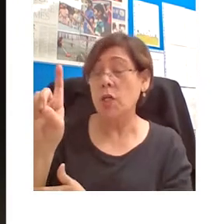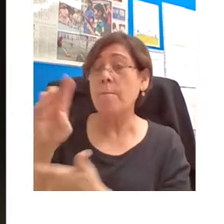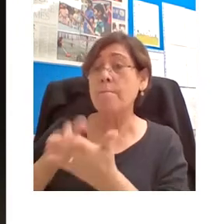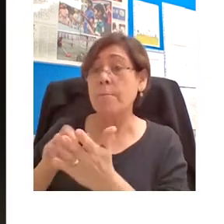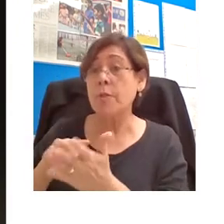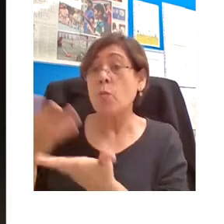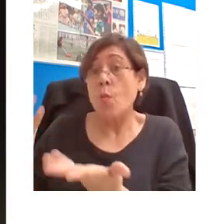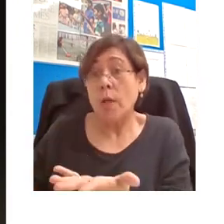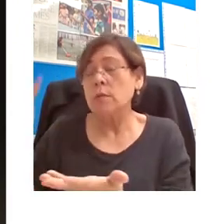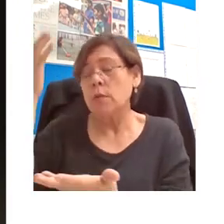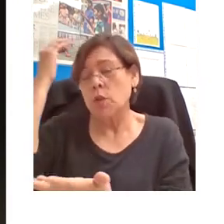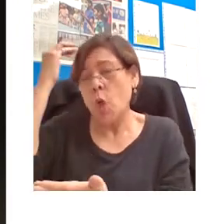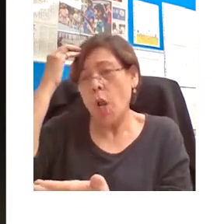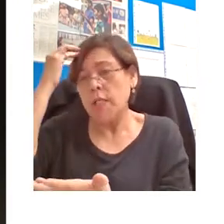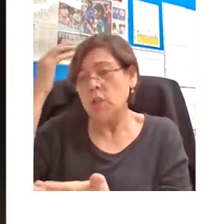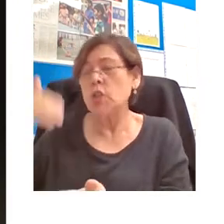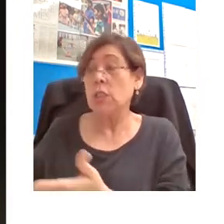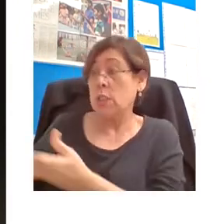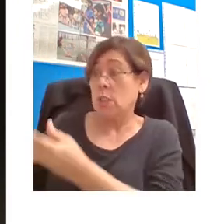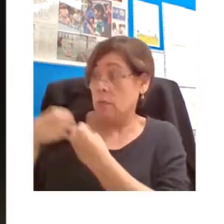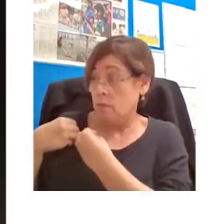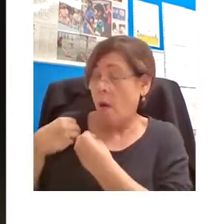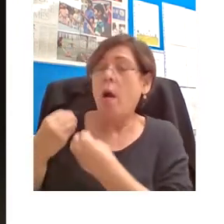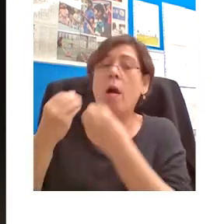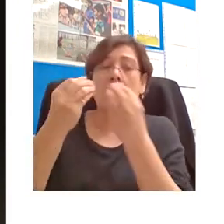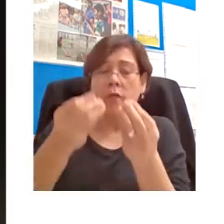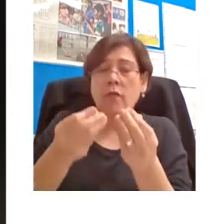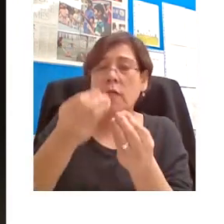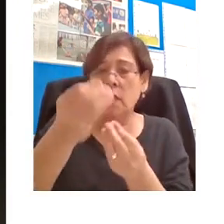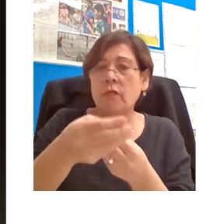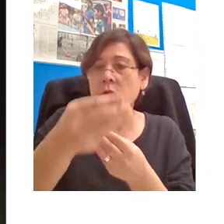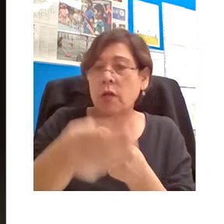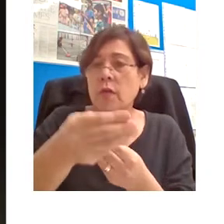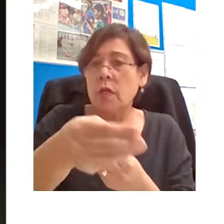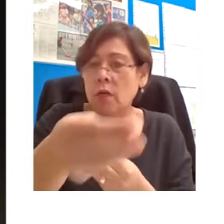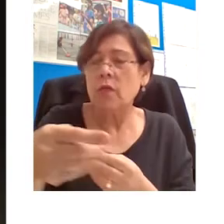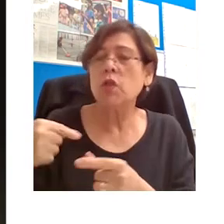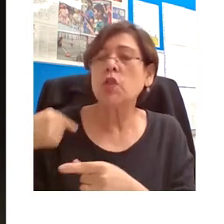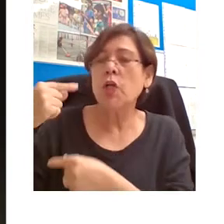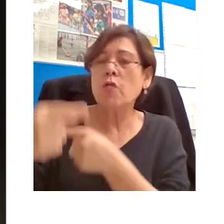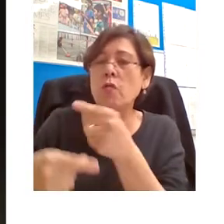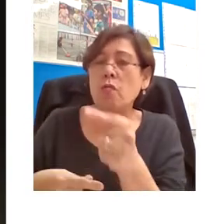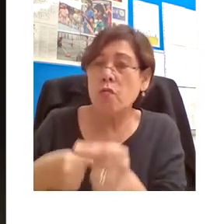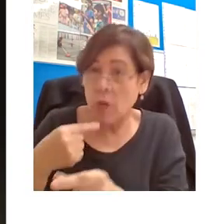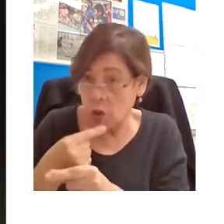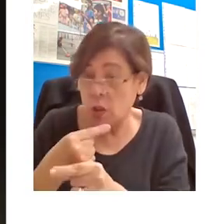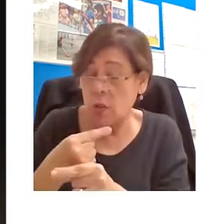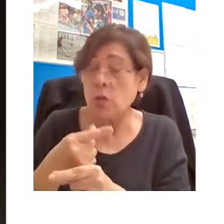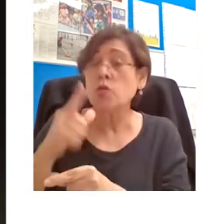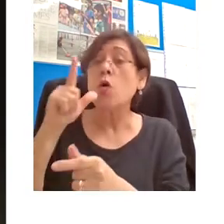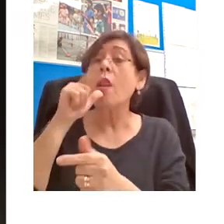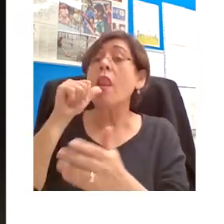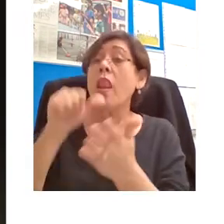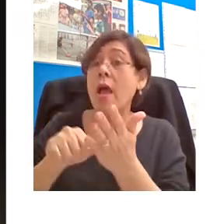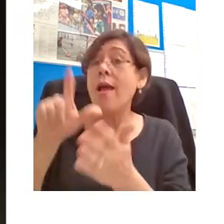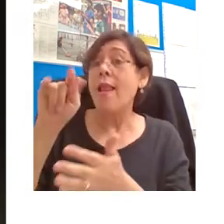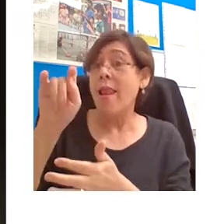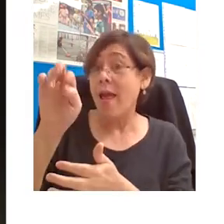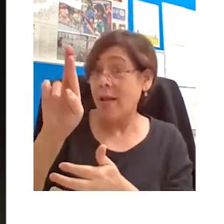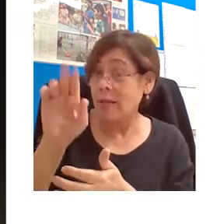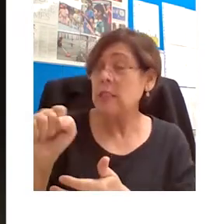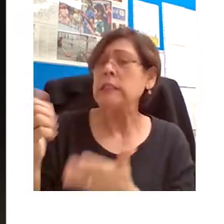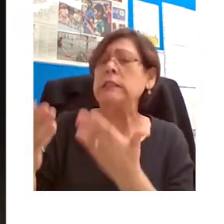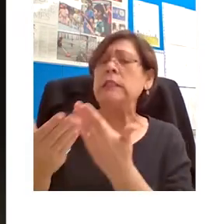And the standardized characters known as letters are far easier to reproduce and transmit accurately than the